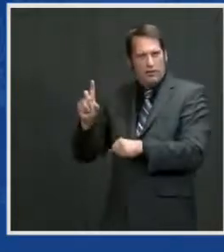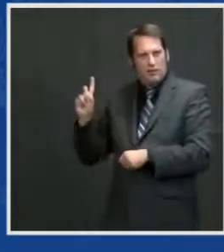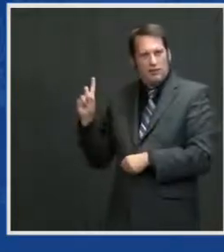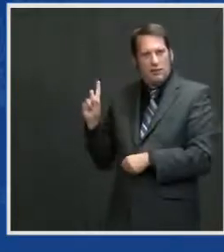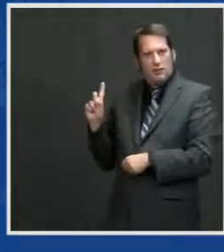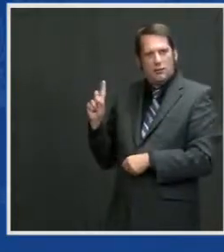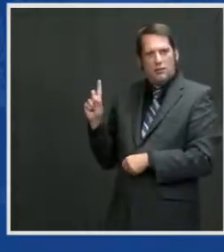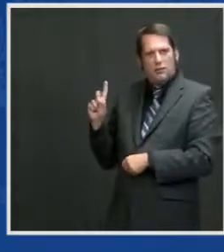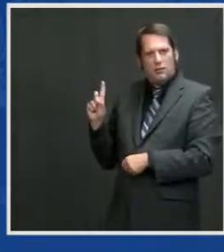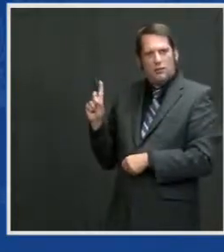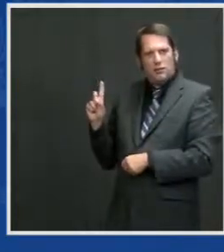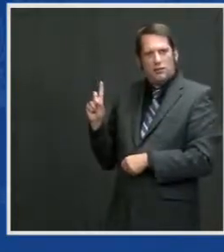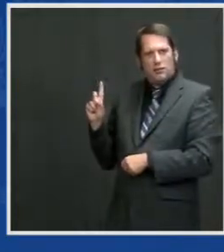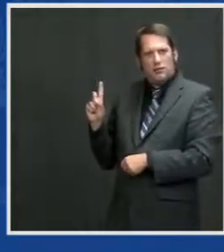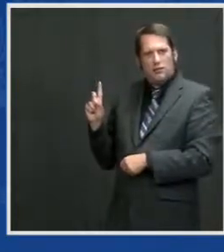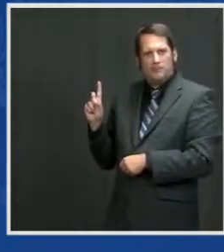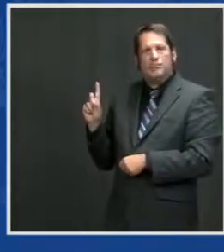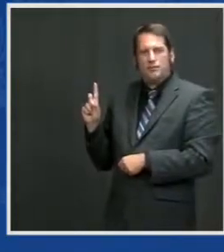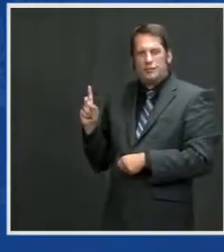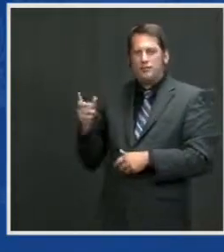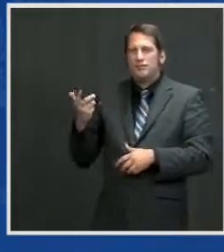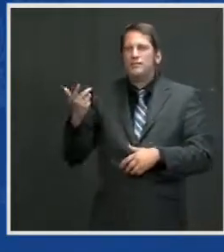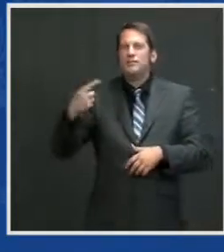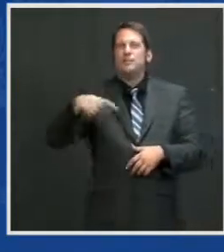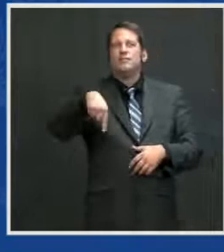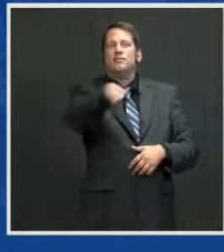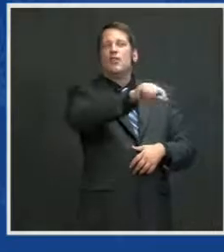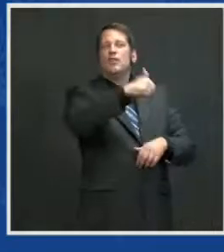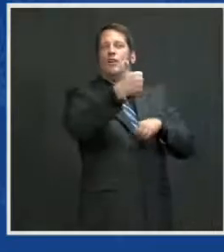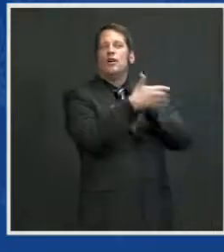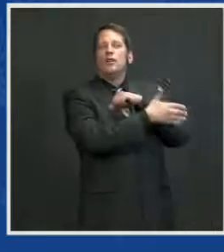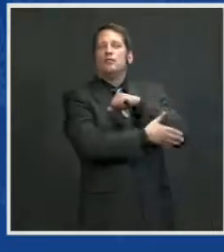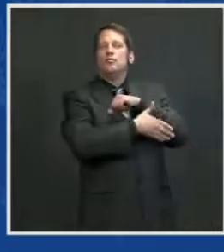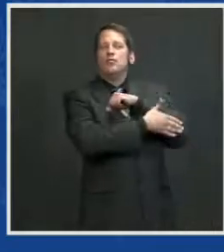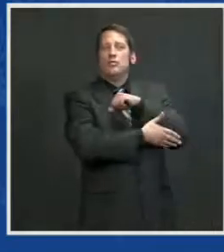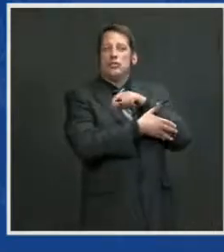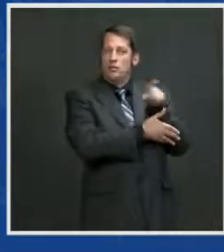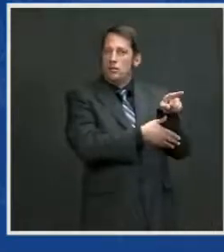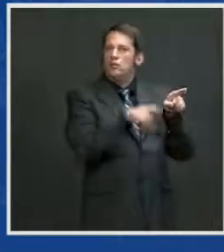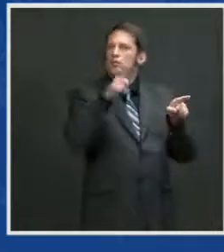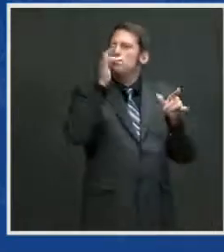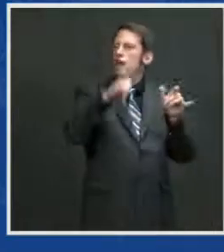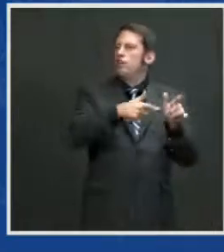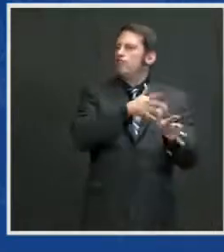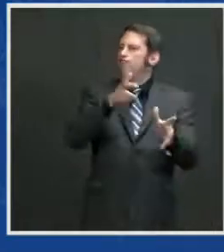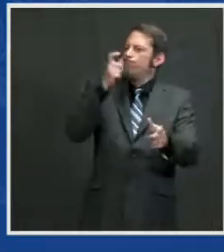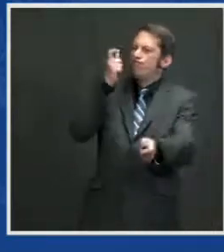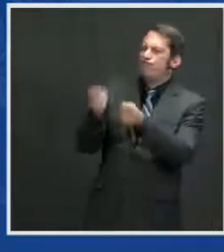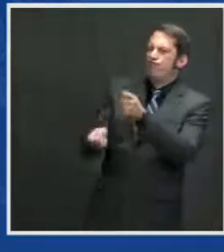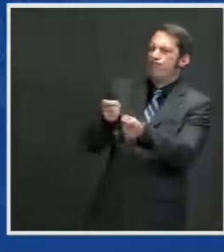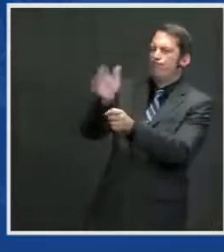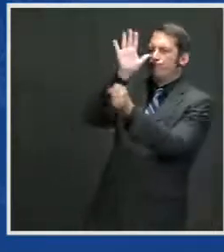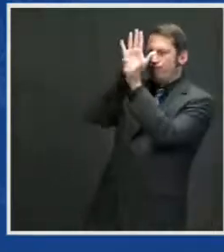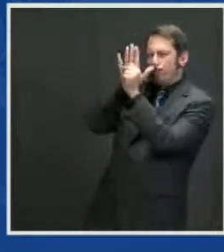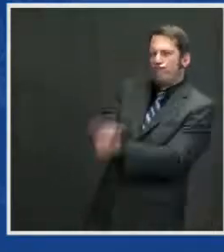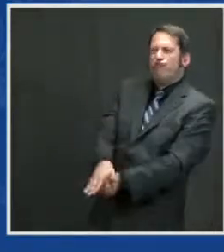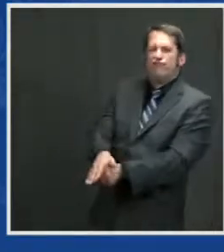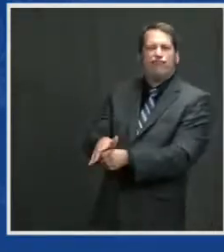I promise you that's what this is going to be all about for your generation and those of your children.